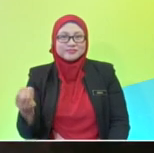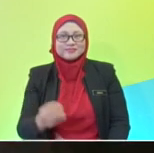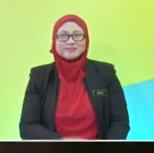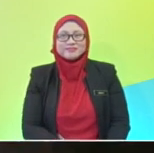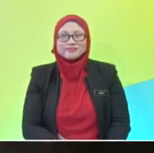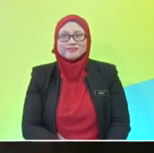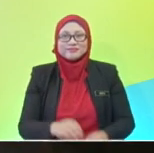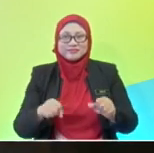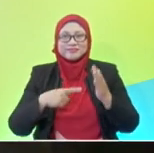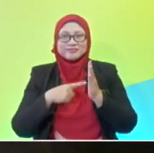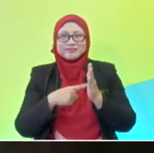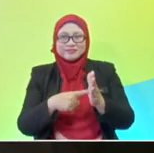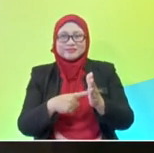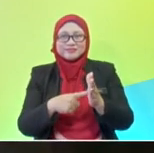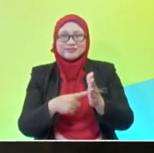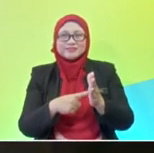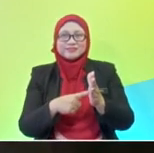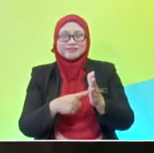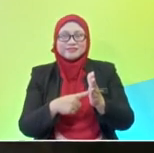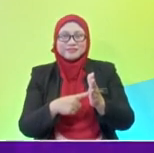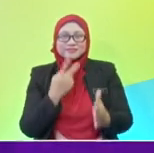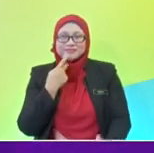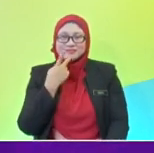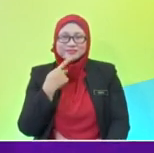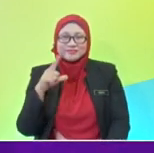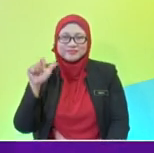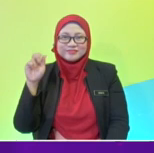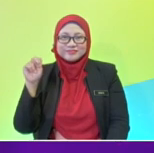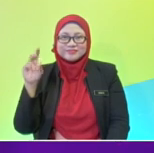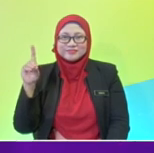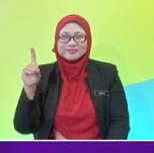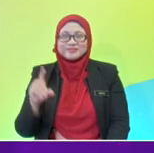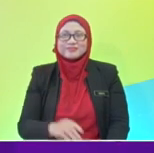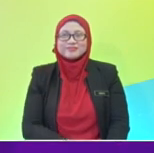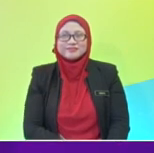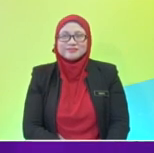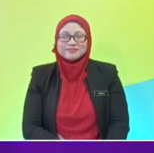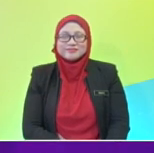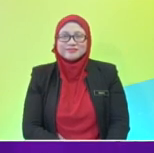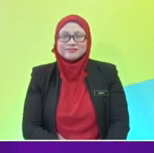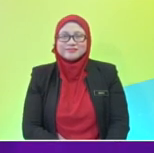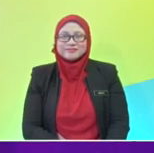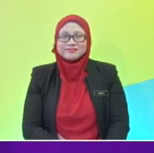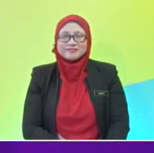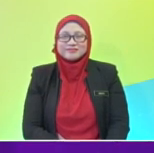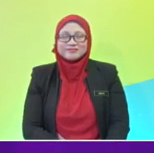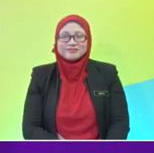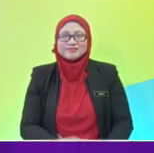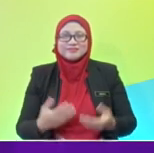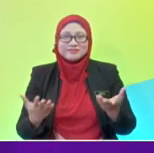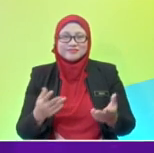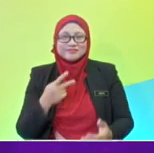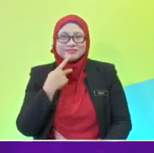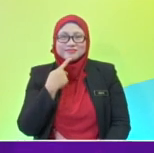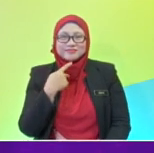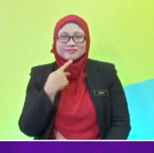your answer? Because with your writing, you will get a star. Wow, Shafiqah, what's the name of the planet? Wow, it's England.